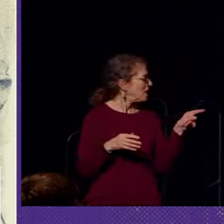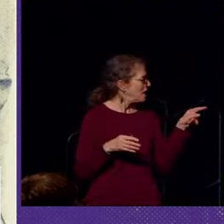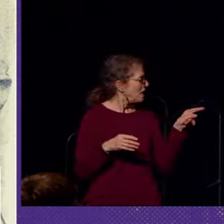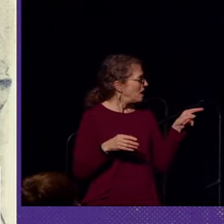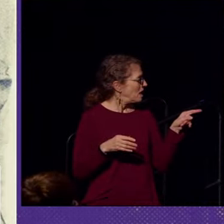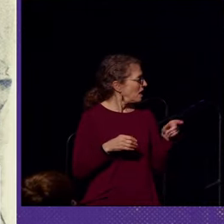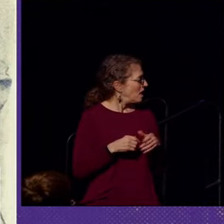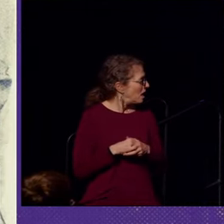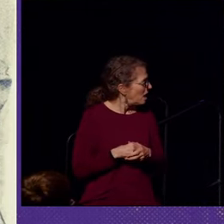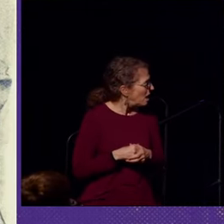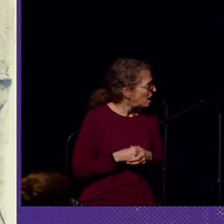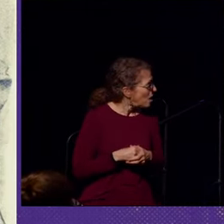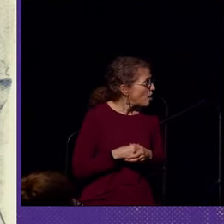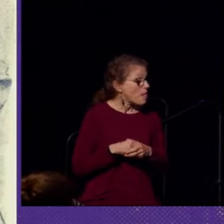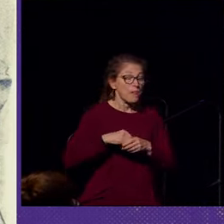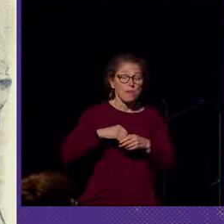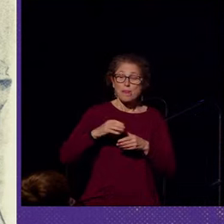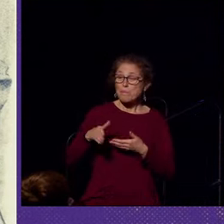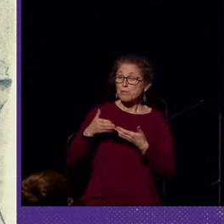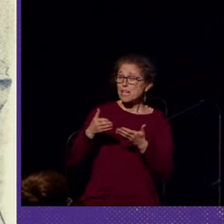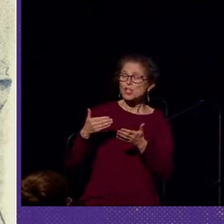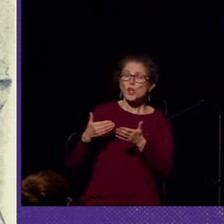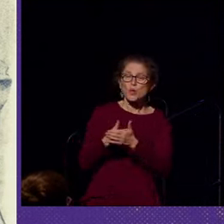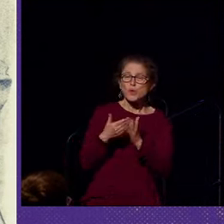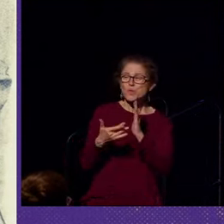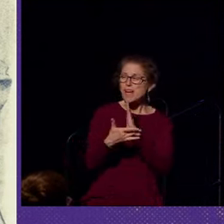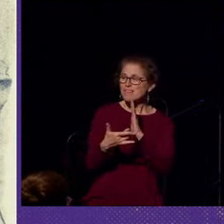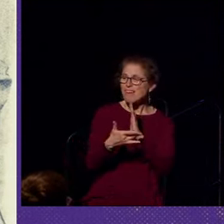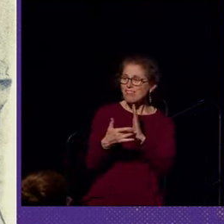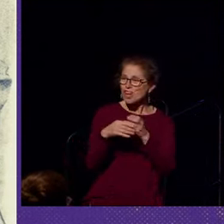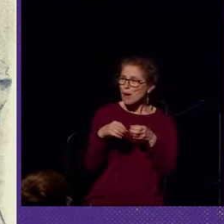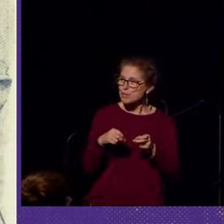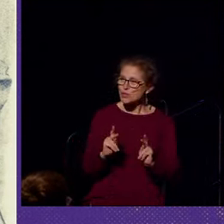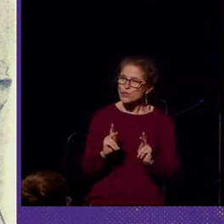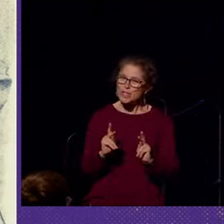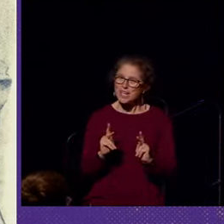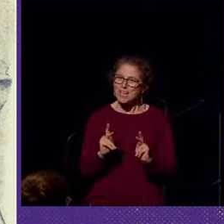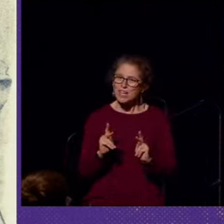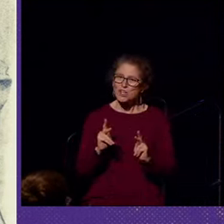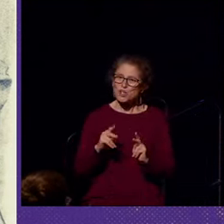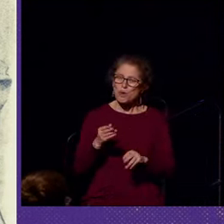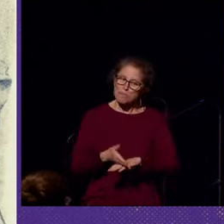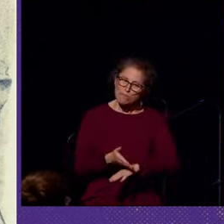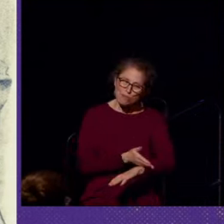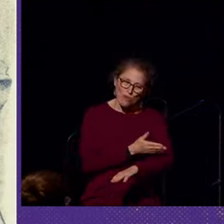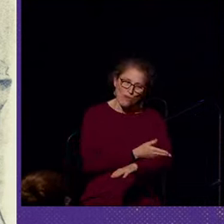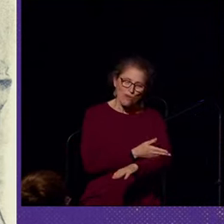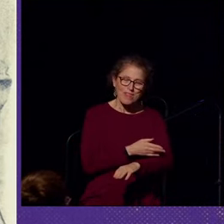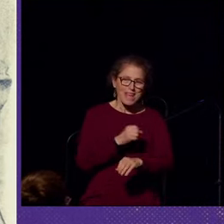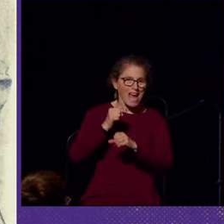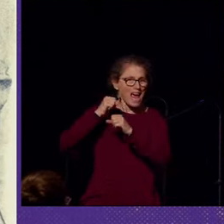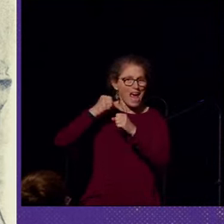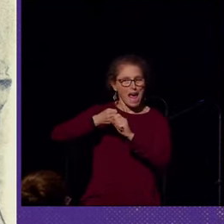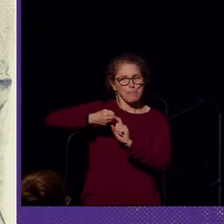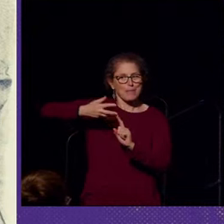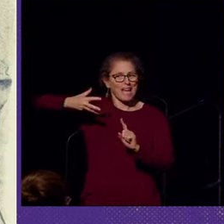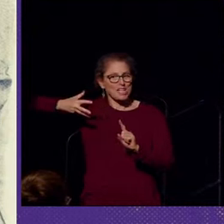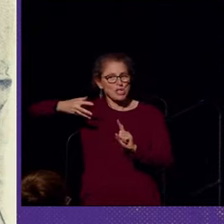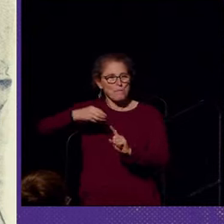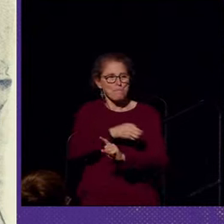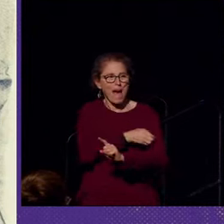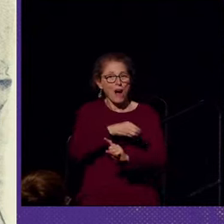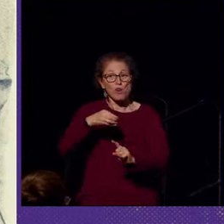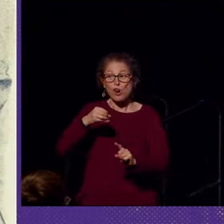Hutchinson, they presented a new technological opportunity to improve the amplification power of deaf